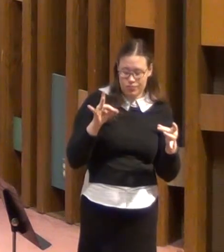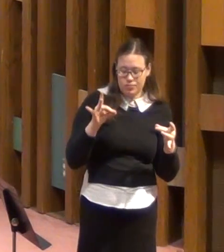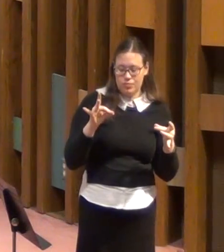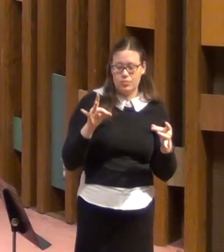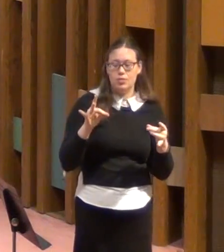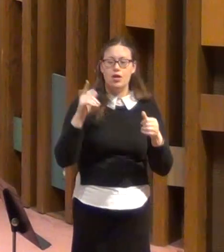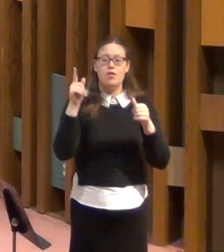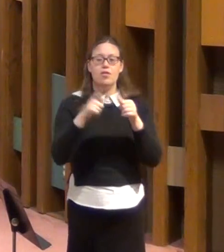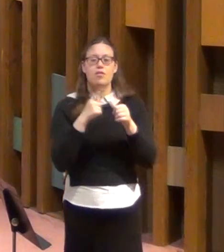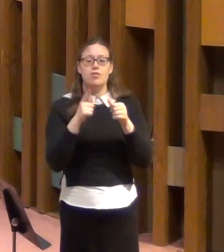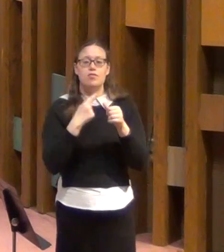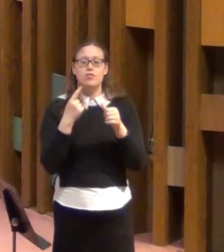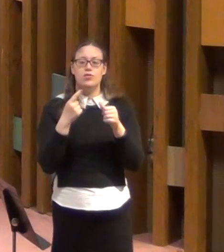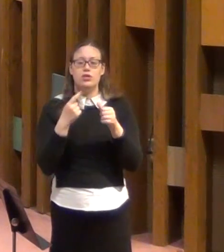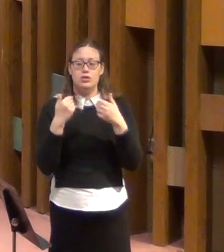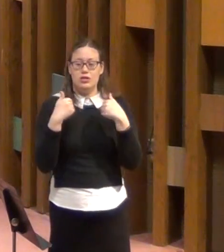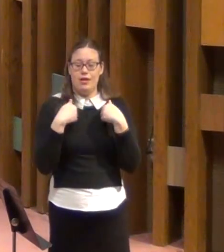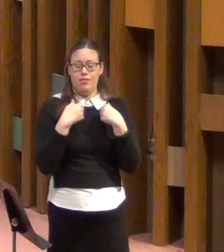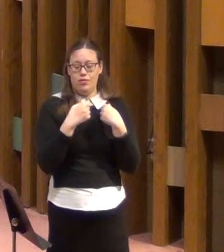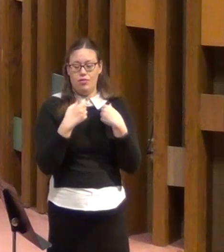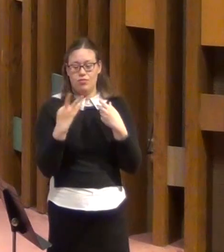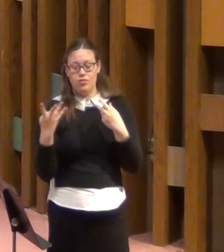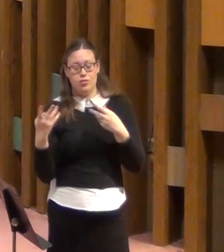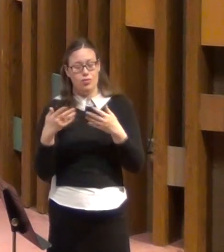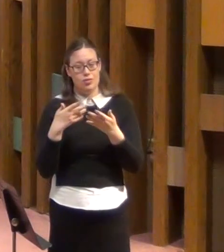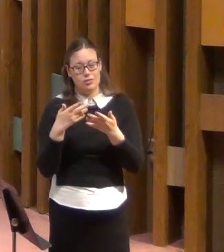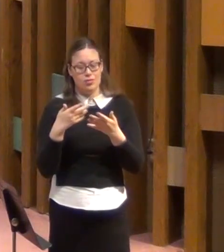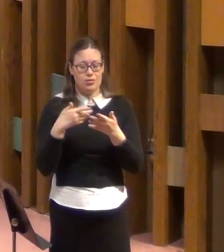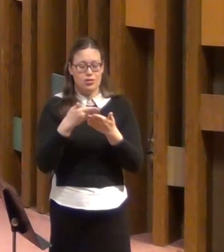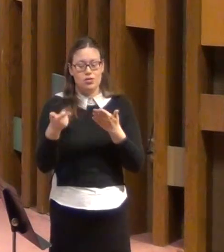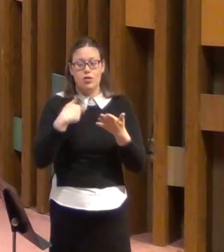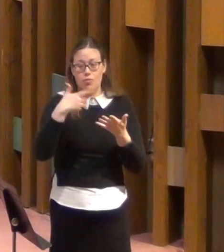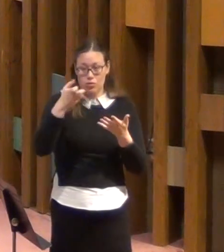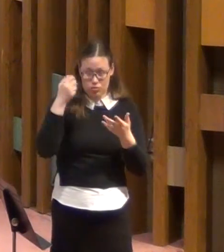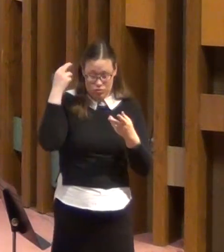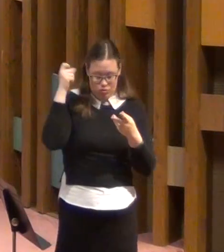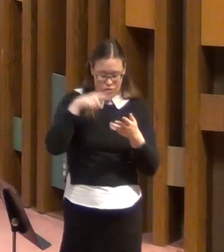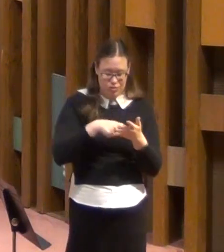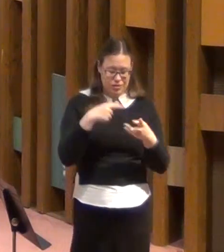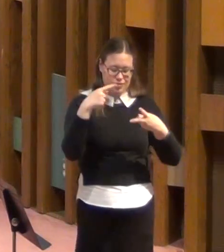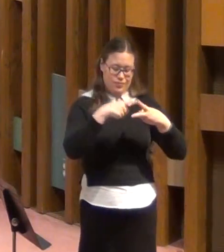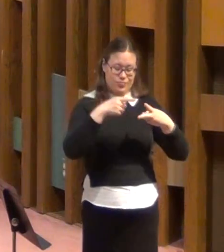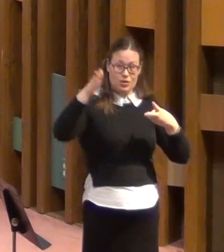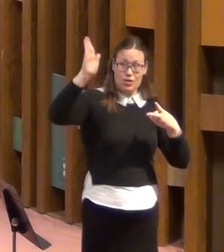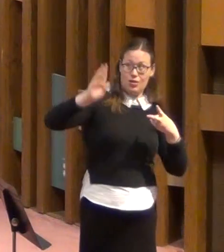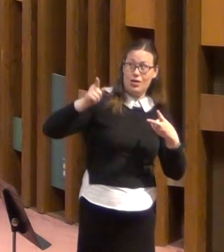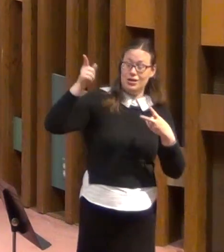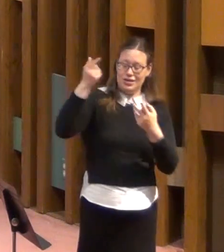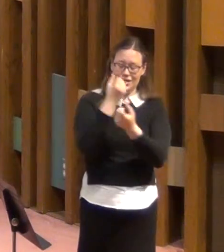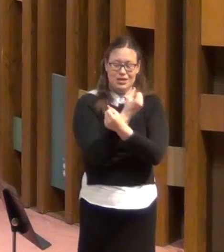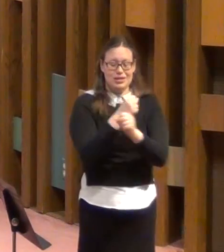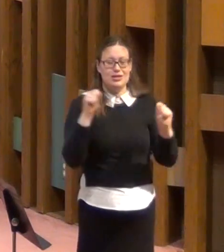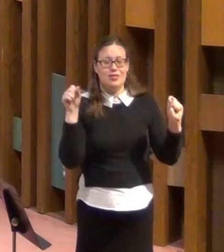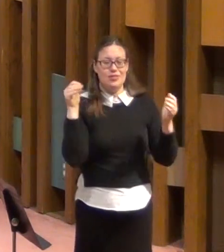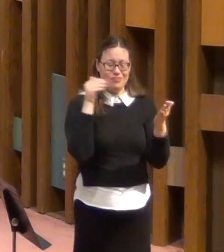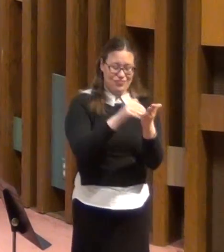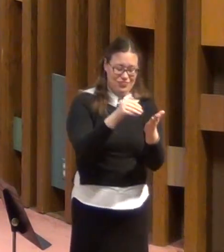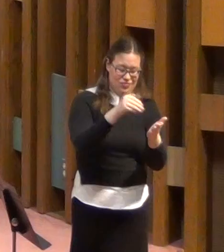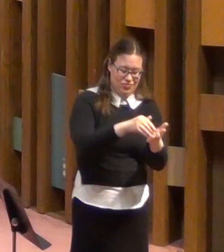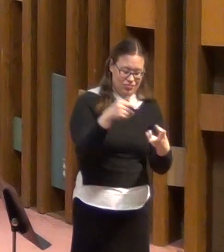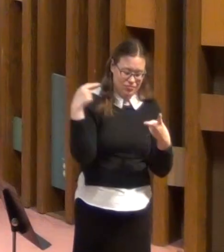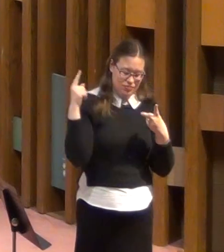The first is that God delivers us again and again. And the second is